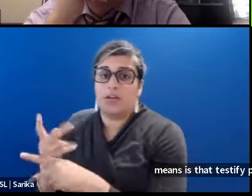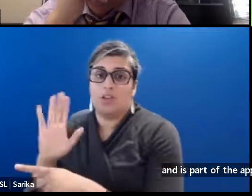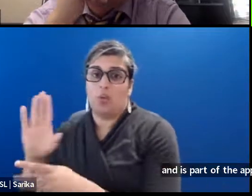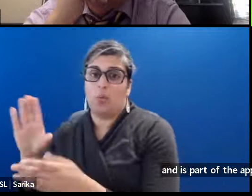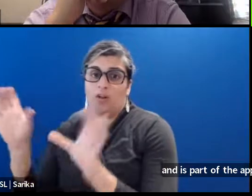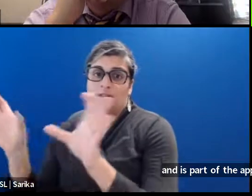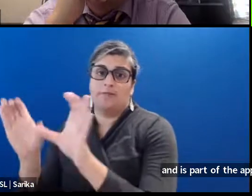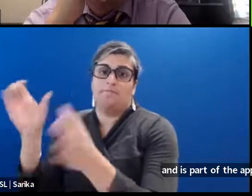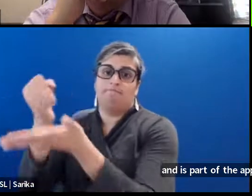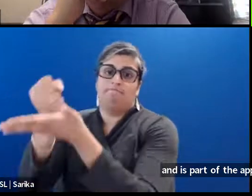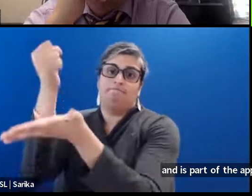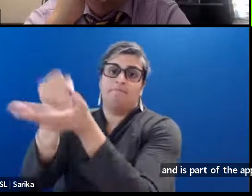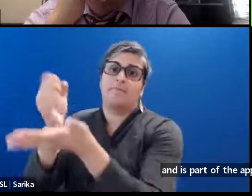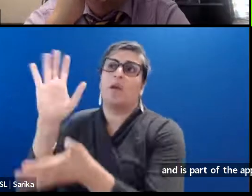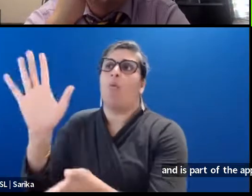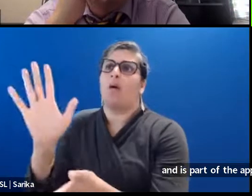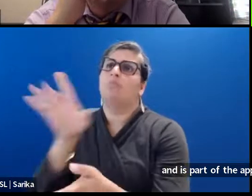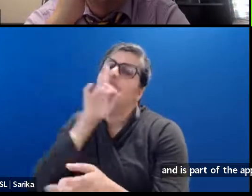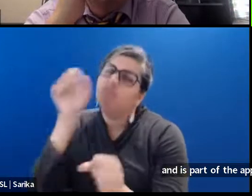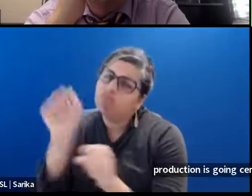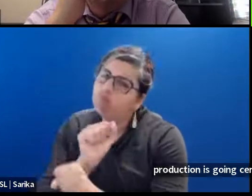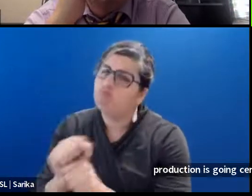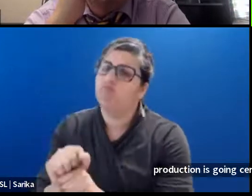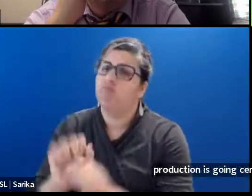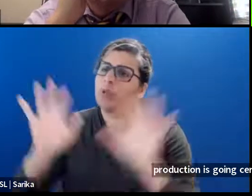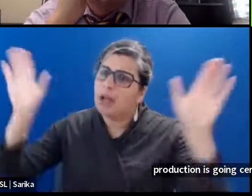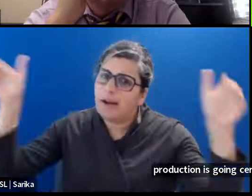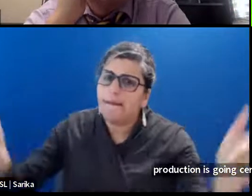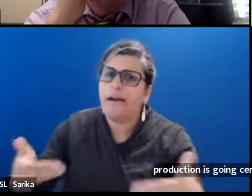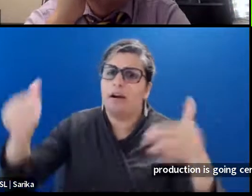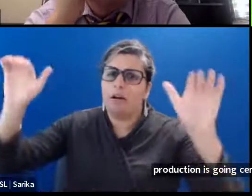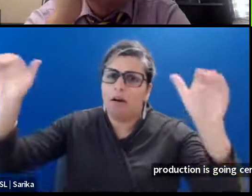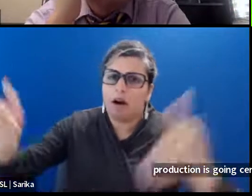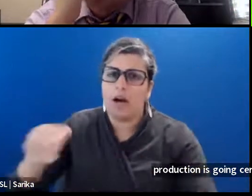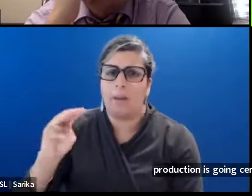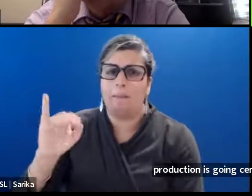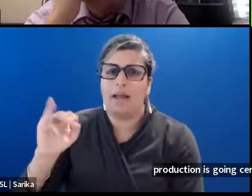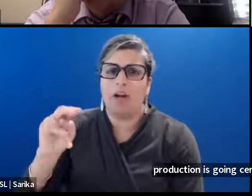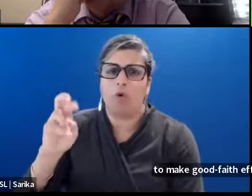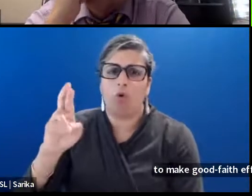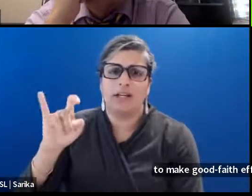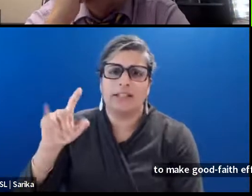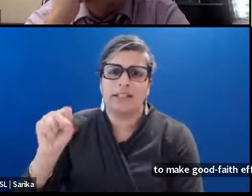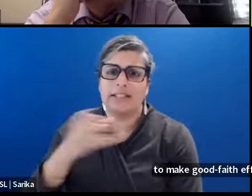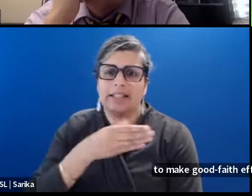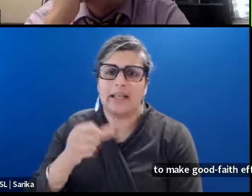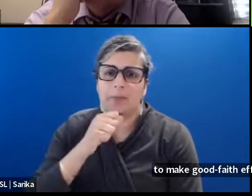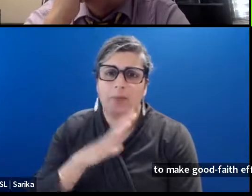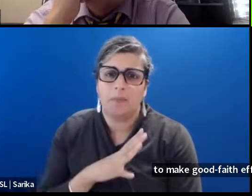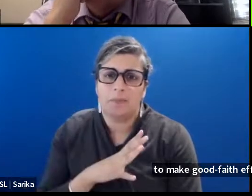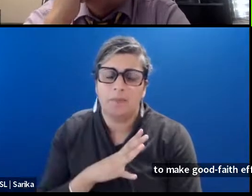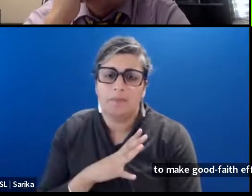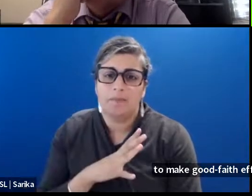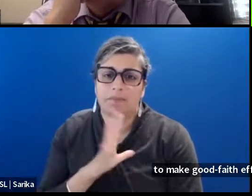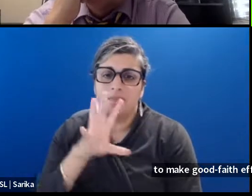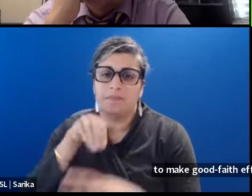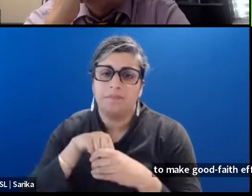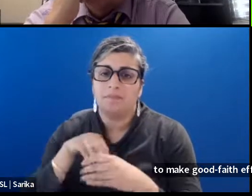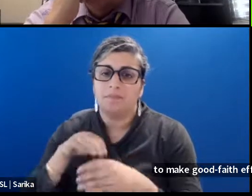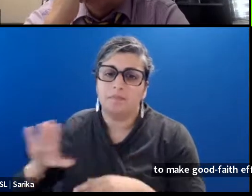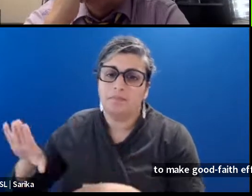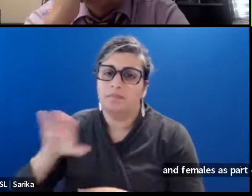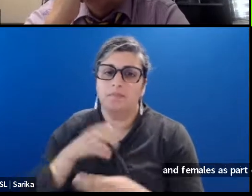that they're going to make good faith efforts to hire minorities and females as part of their, uh, their production, Illinois production crew,